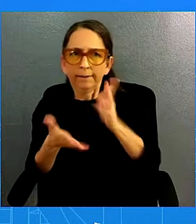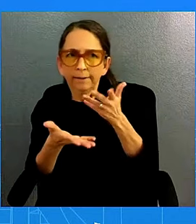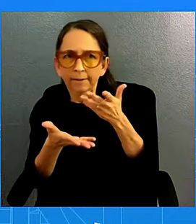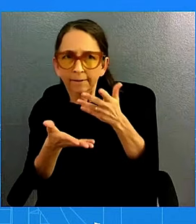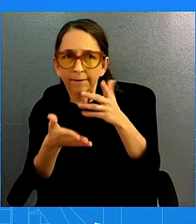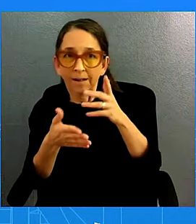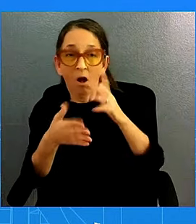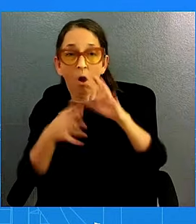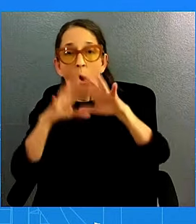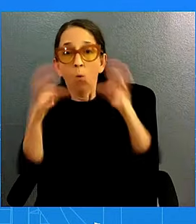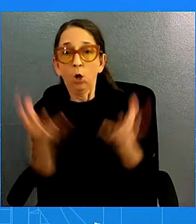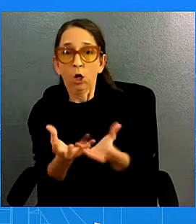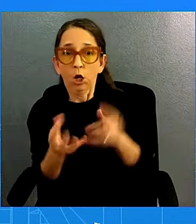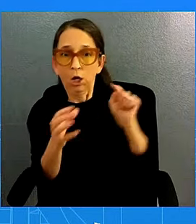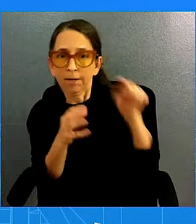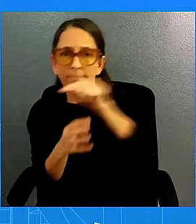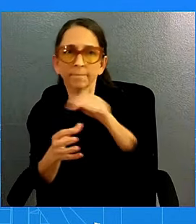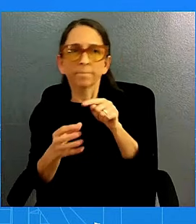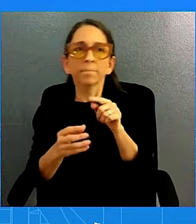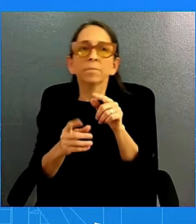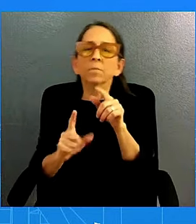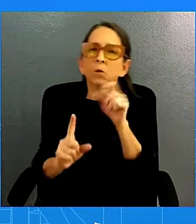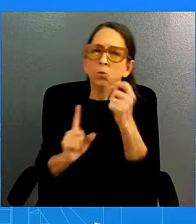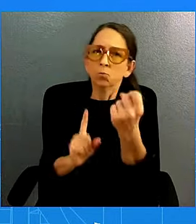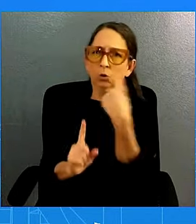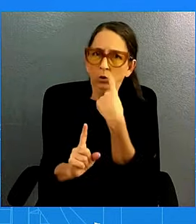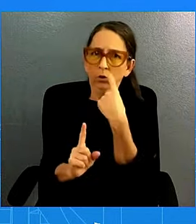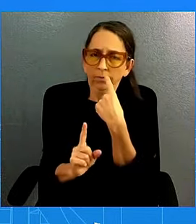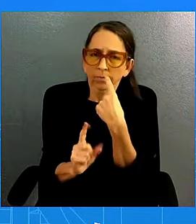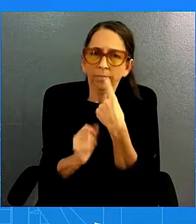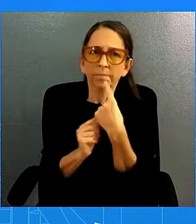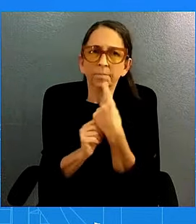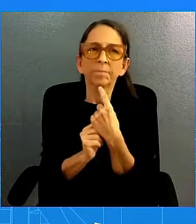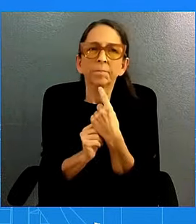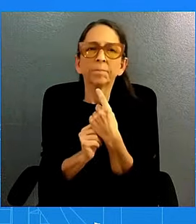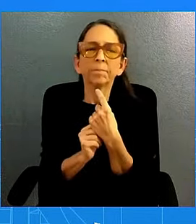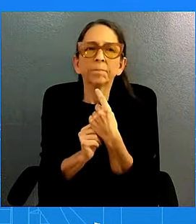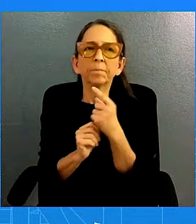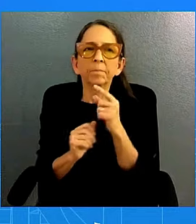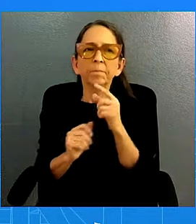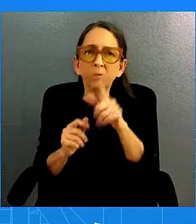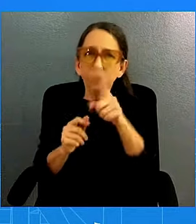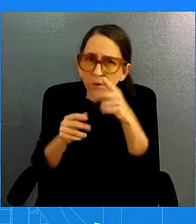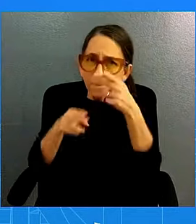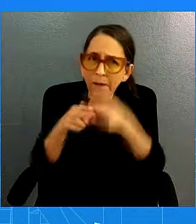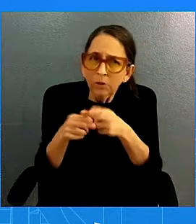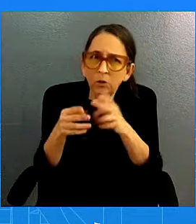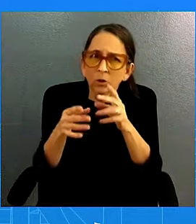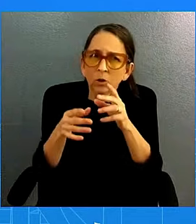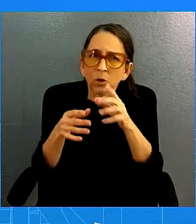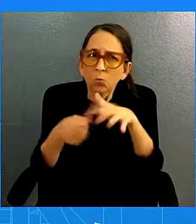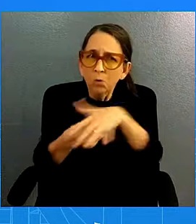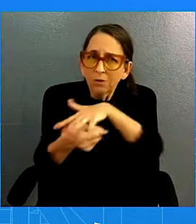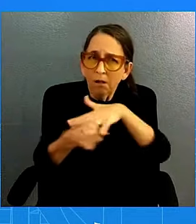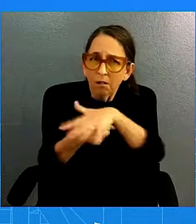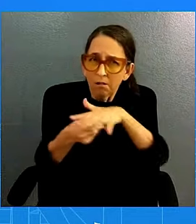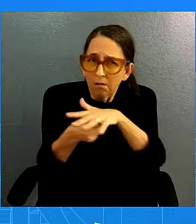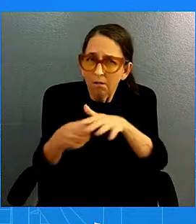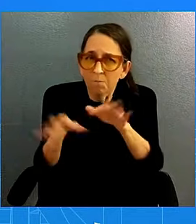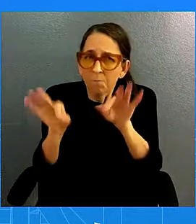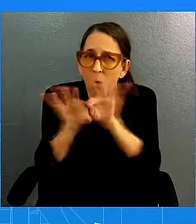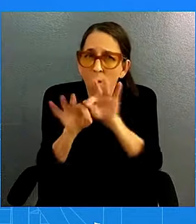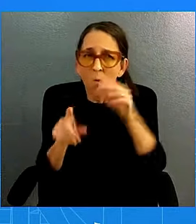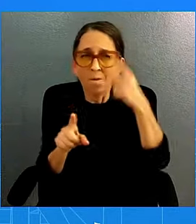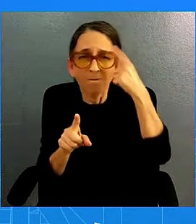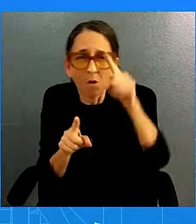Thanks. Ander, you said a lot of time, especially about this region, that it's very important for this administration that the rules of war or international